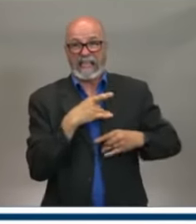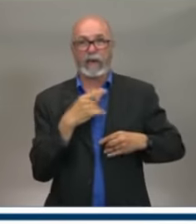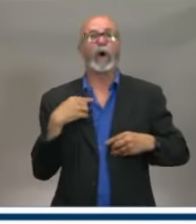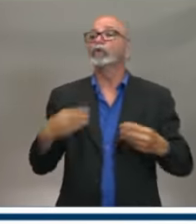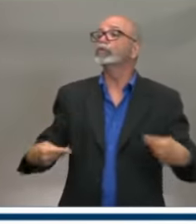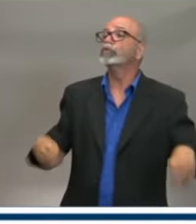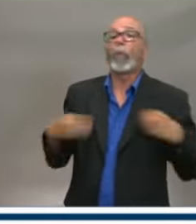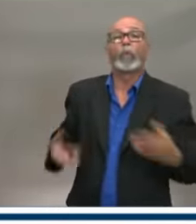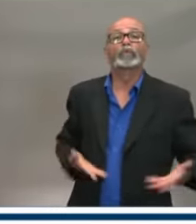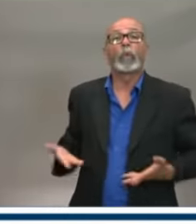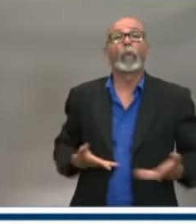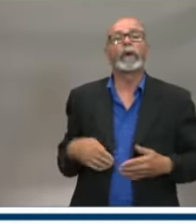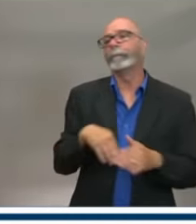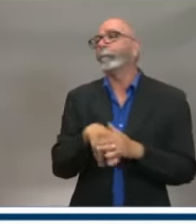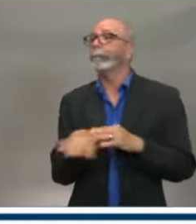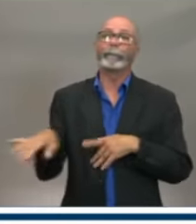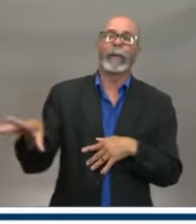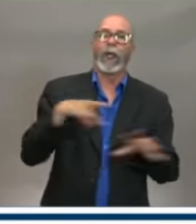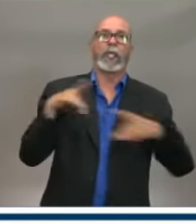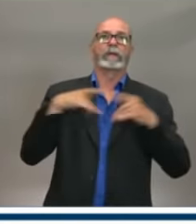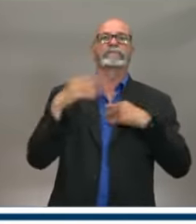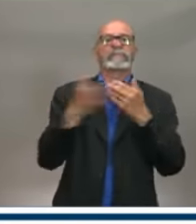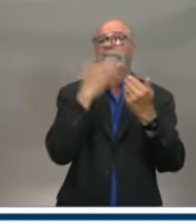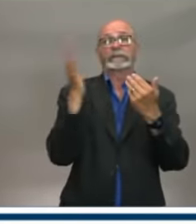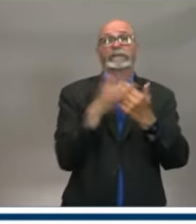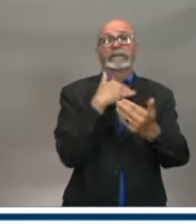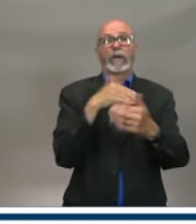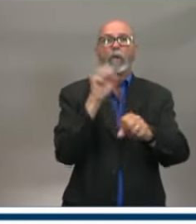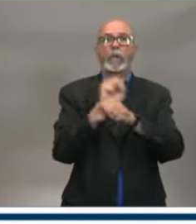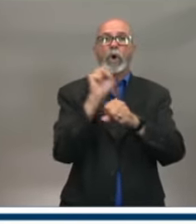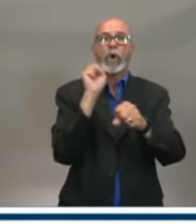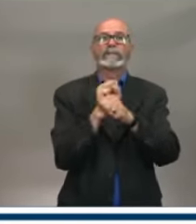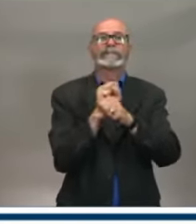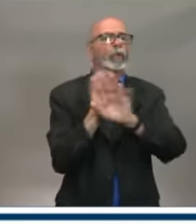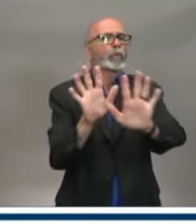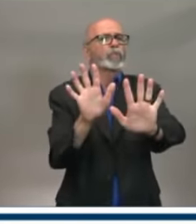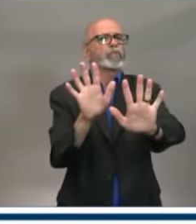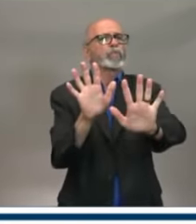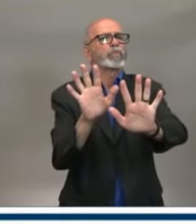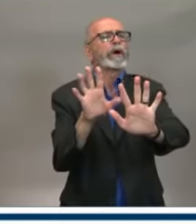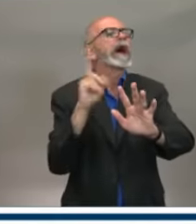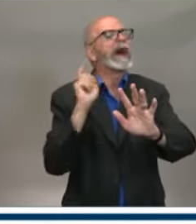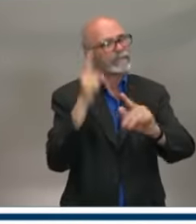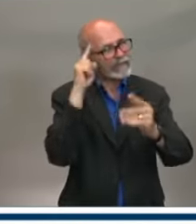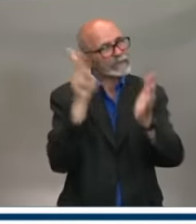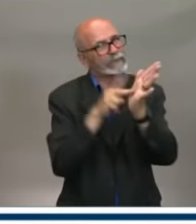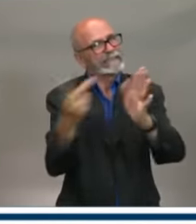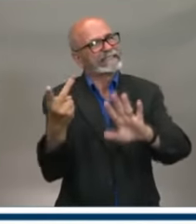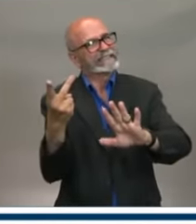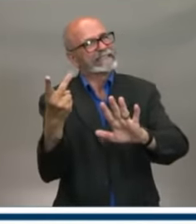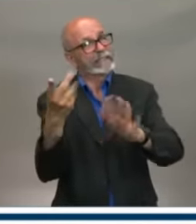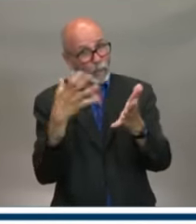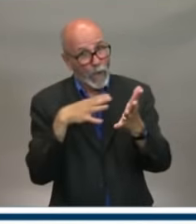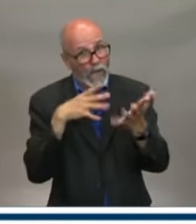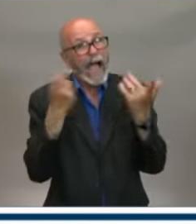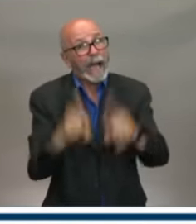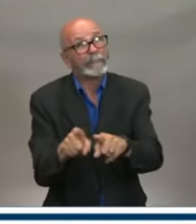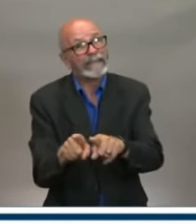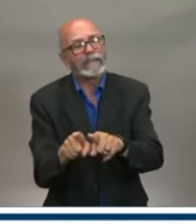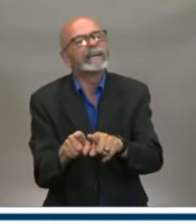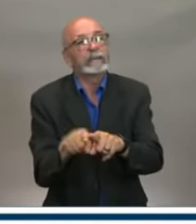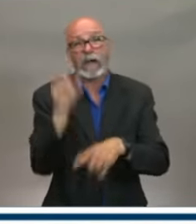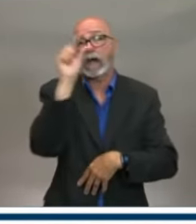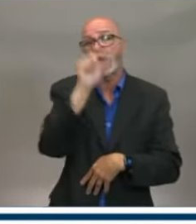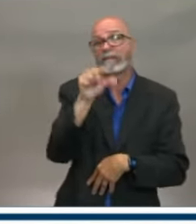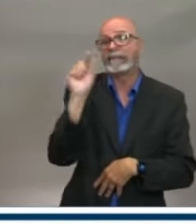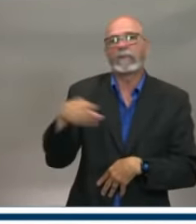job that doesn't have the same level of exposure. A lot of these things, you know, government can't create rules around, but everybody from an